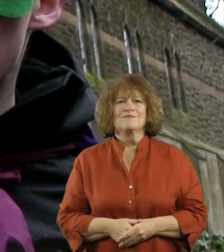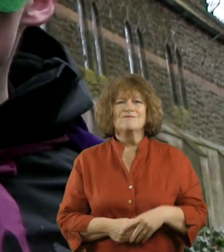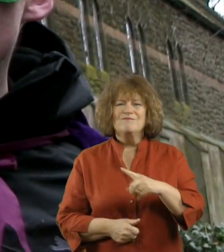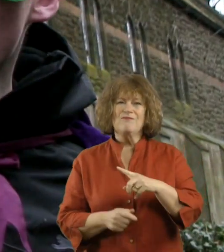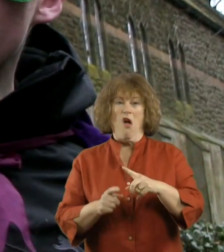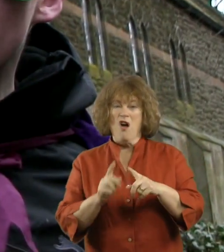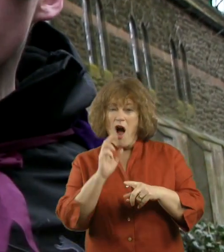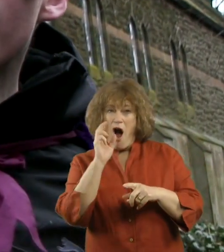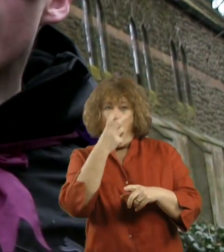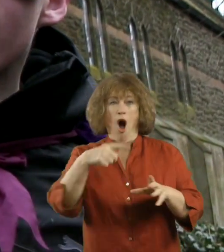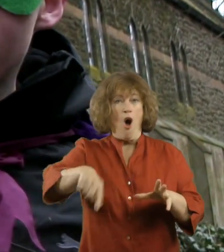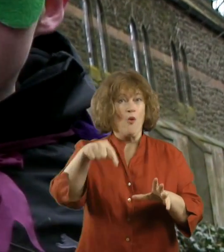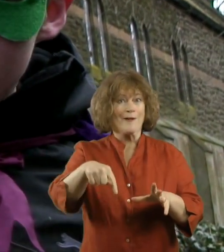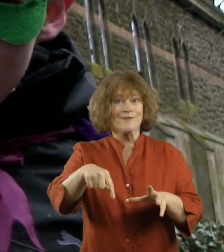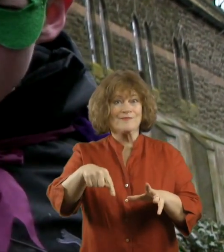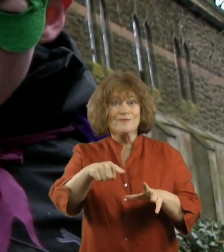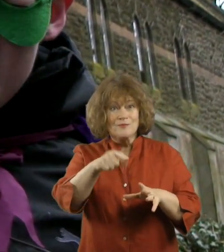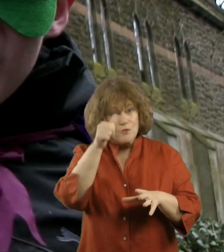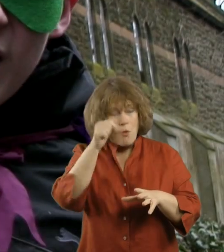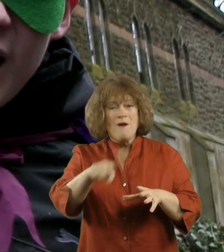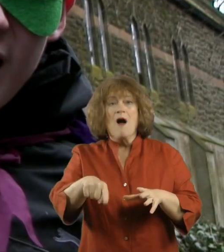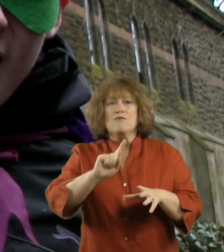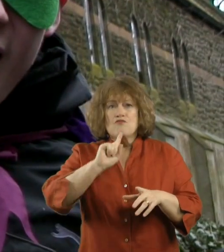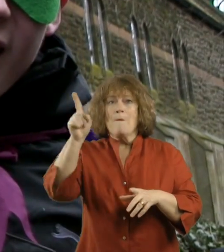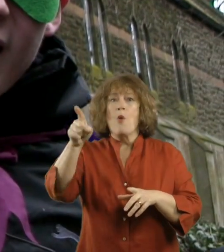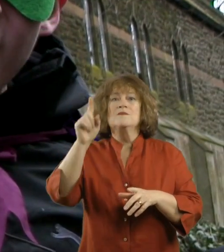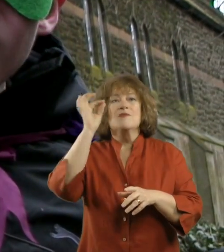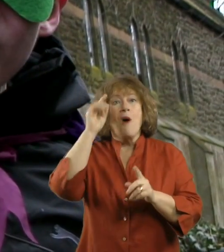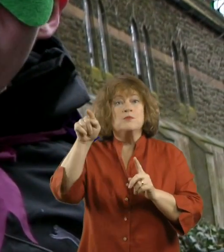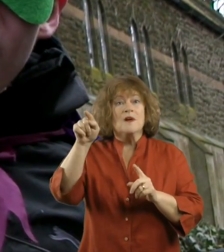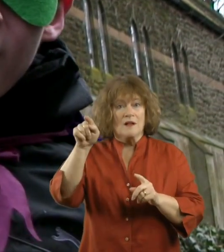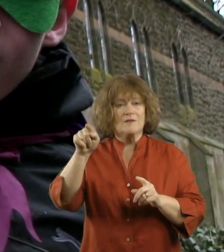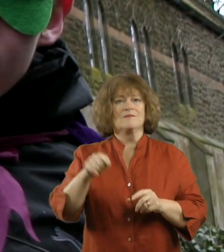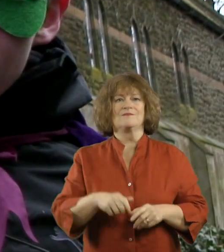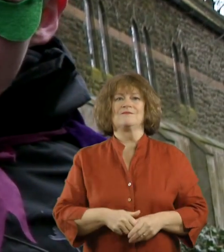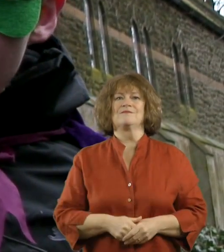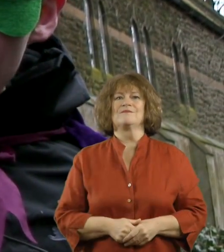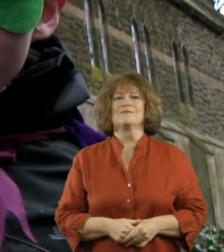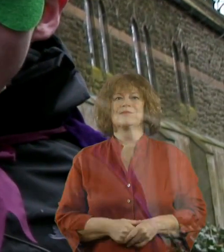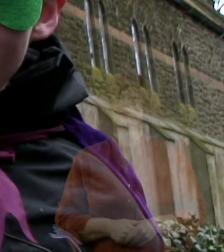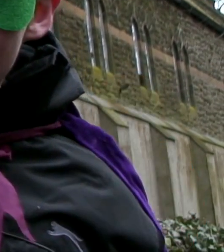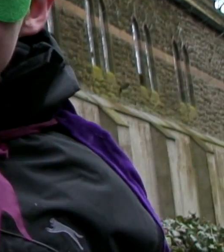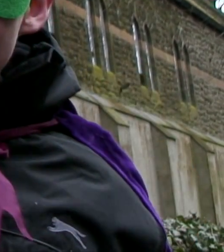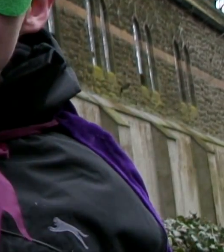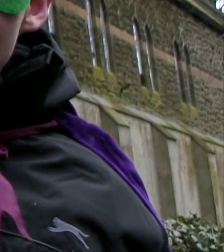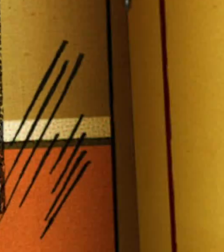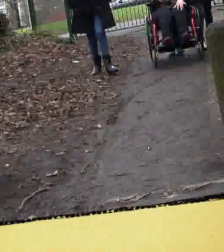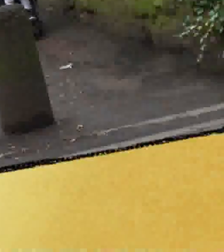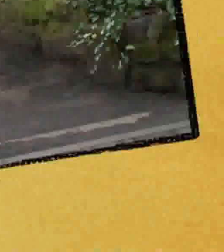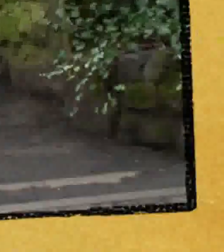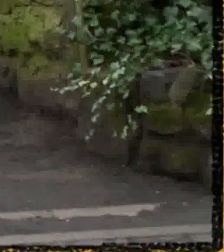Oh you bottle? Didn't you know you could put both bottles in the council?